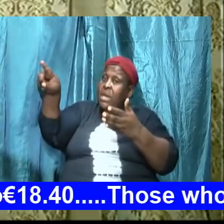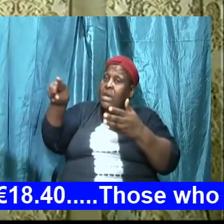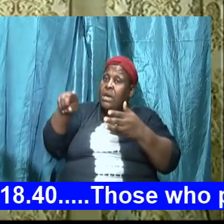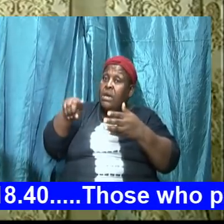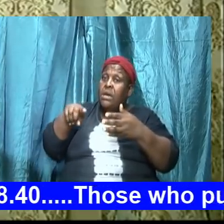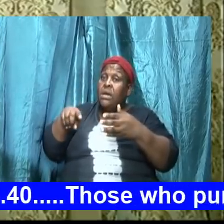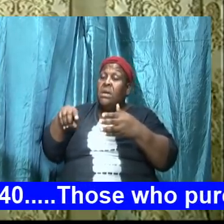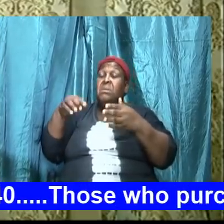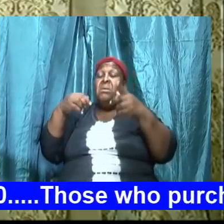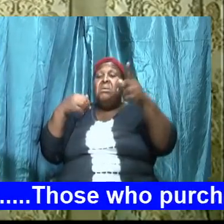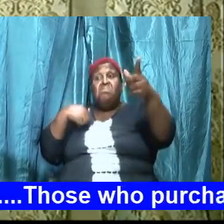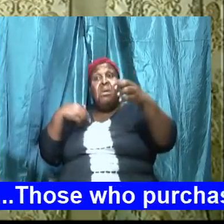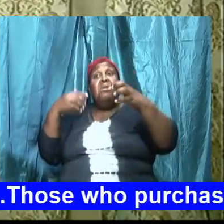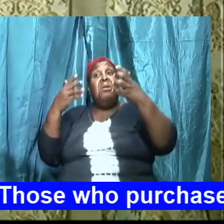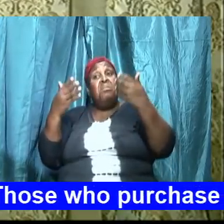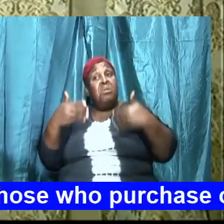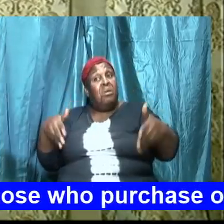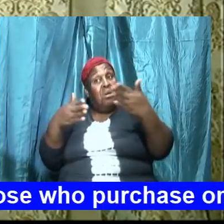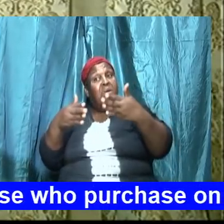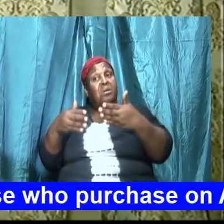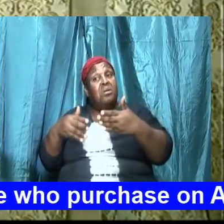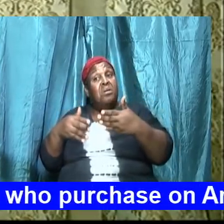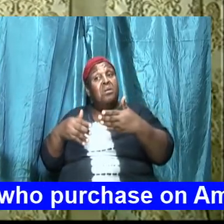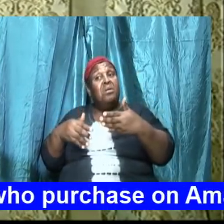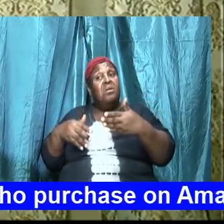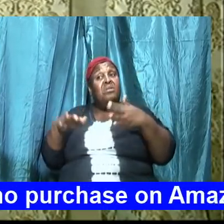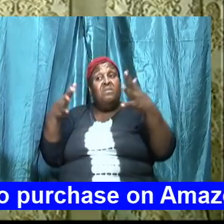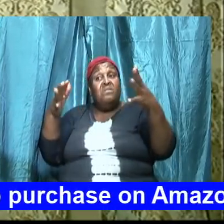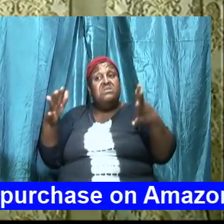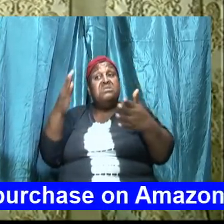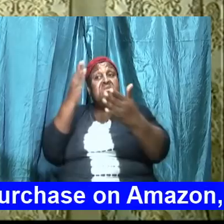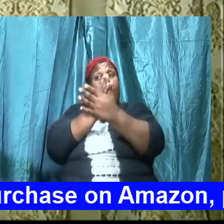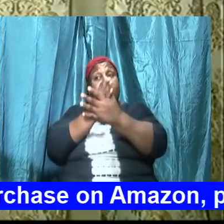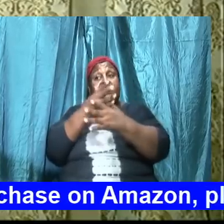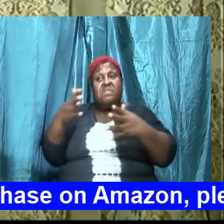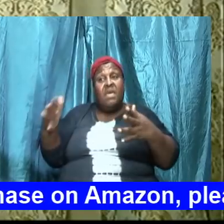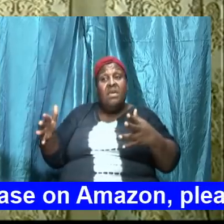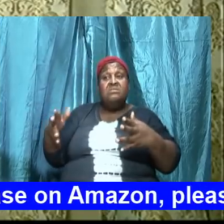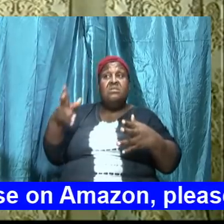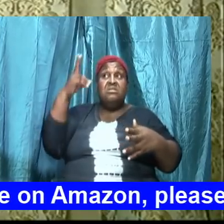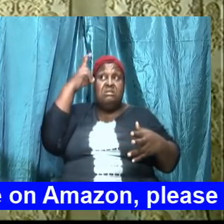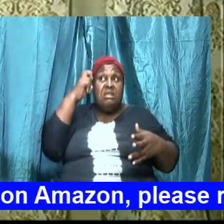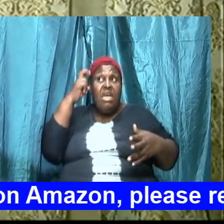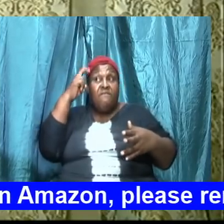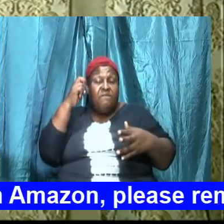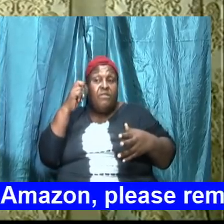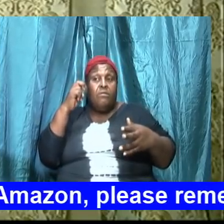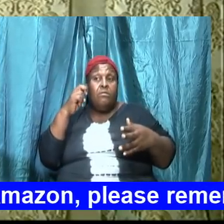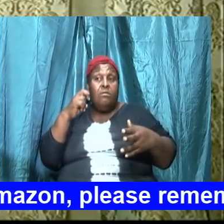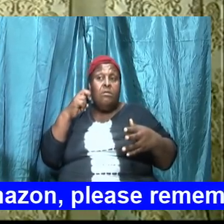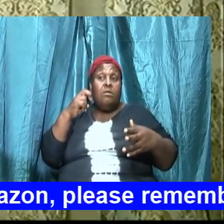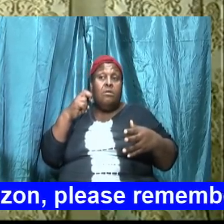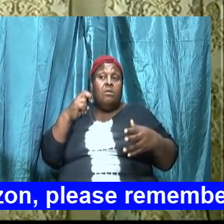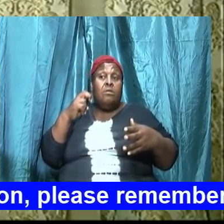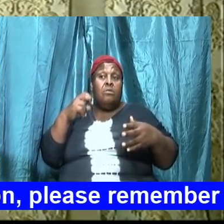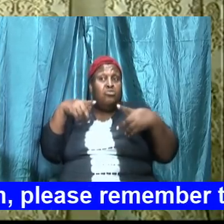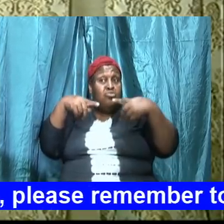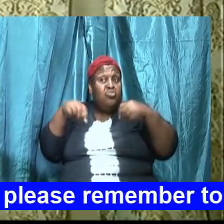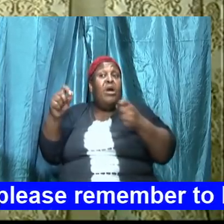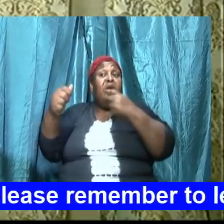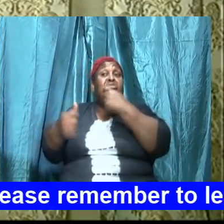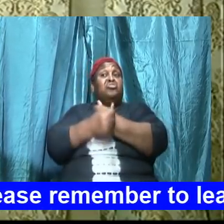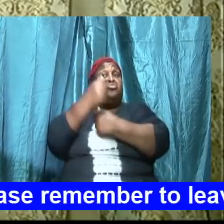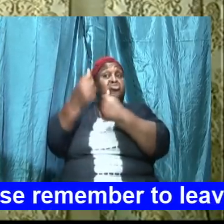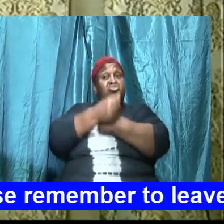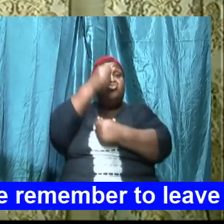devil has used to captivate our minds because I'm showing us I'm telling us that it is warfare and what is being experienced by